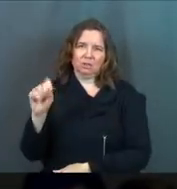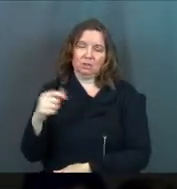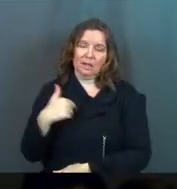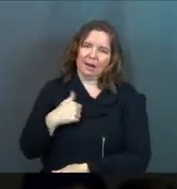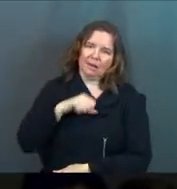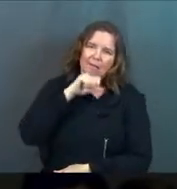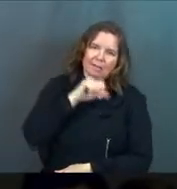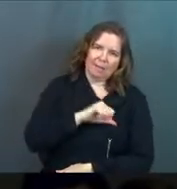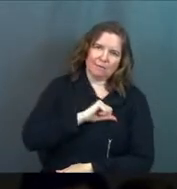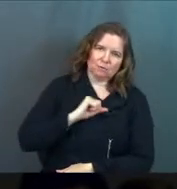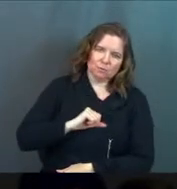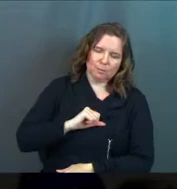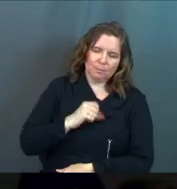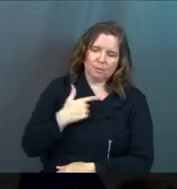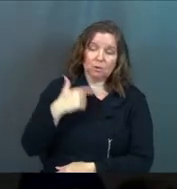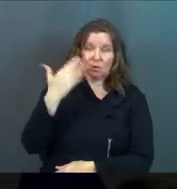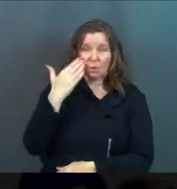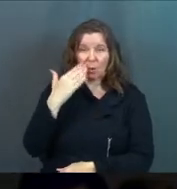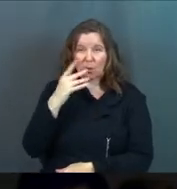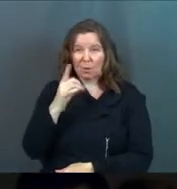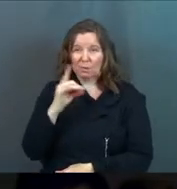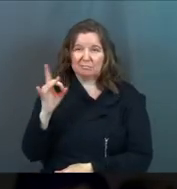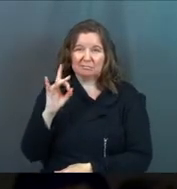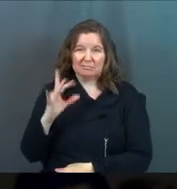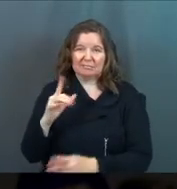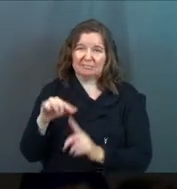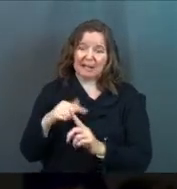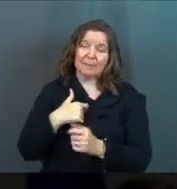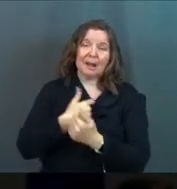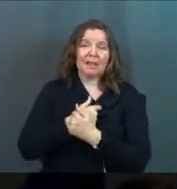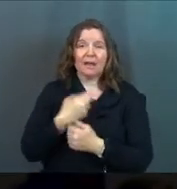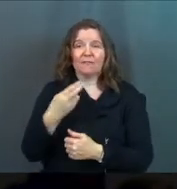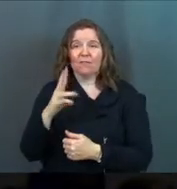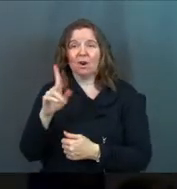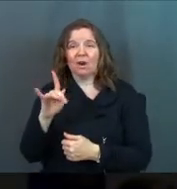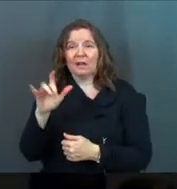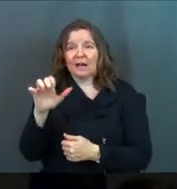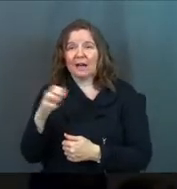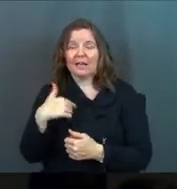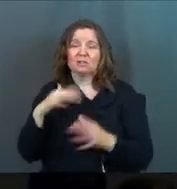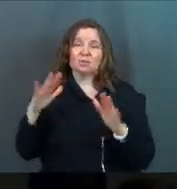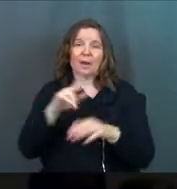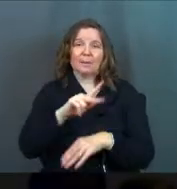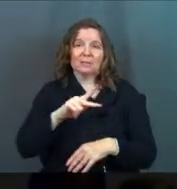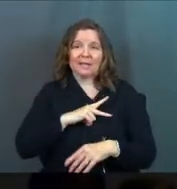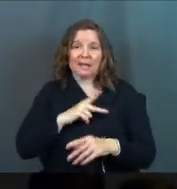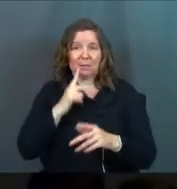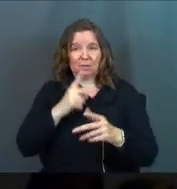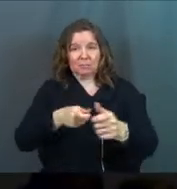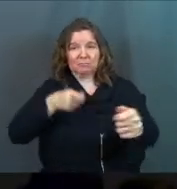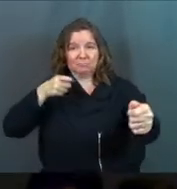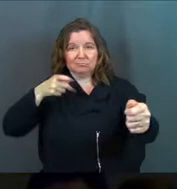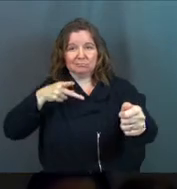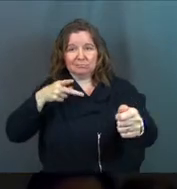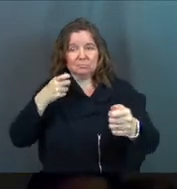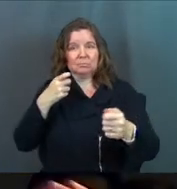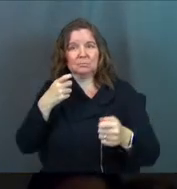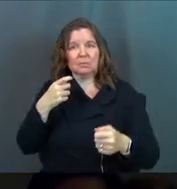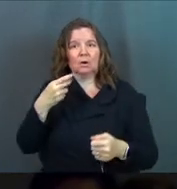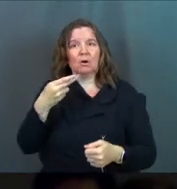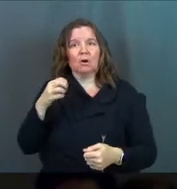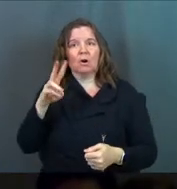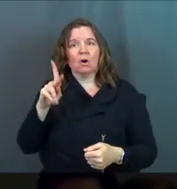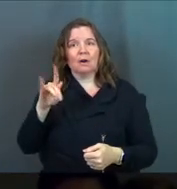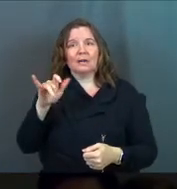Avengers, you know who the lamest guy is on the Avengers? Hawkeye. love Hawkeye. He's got great personality, but you know what that means, right? Like,